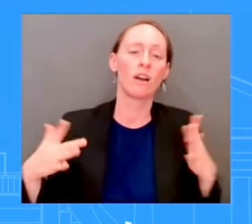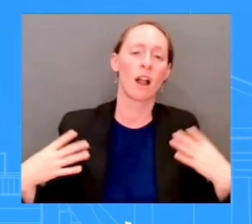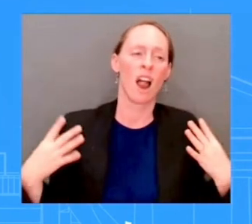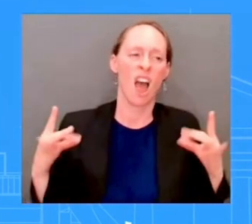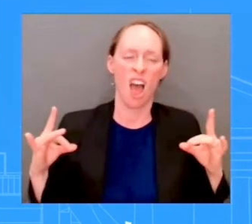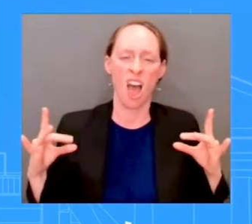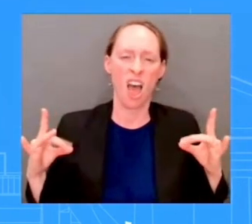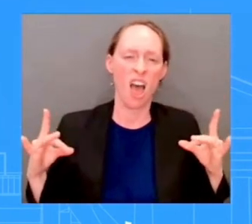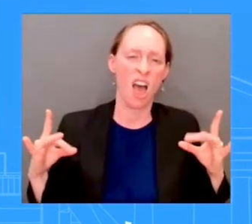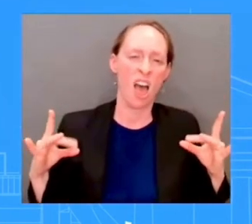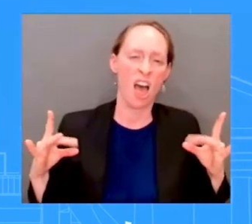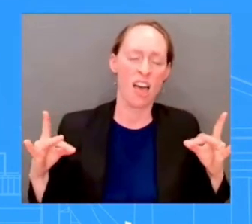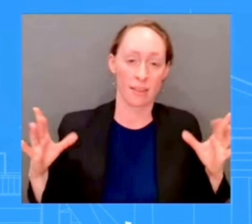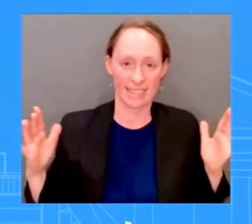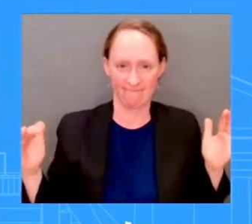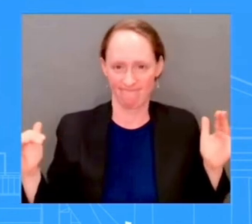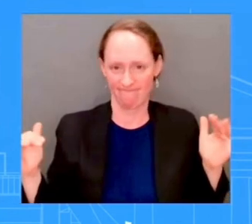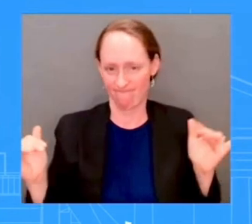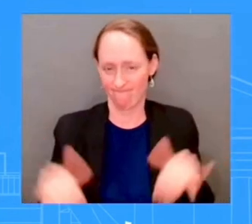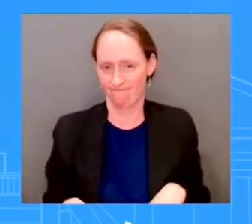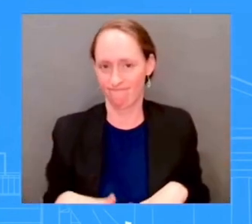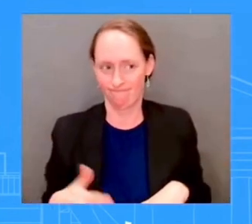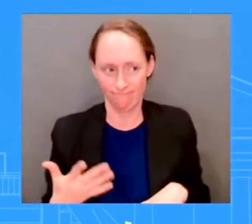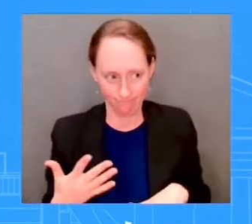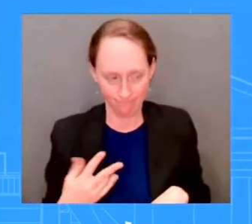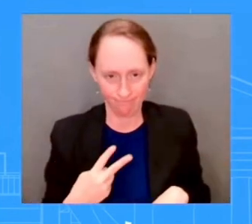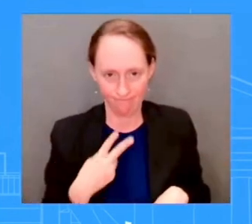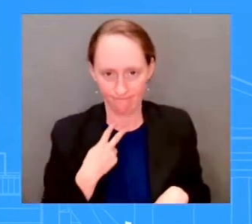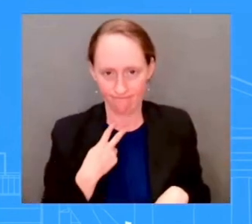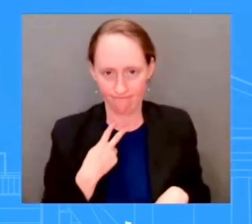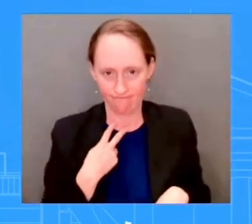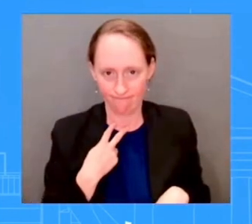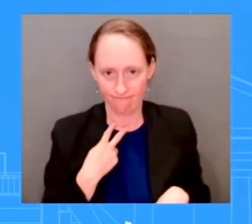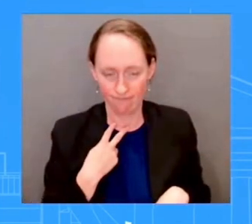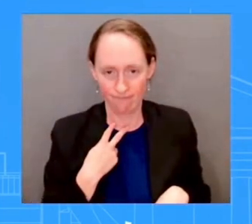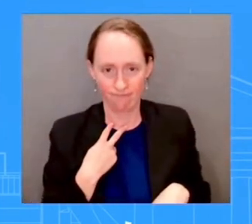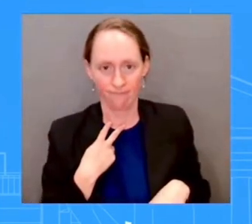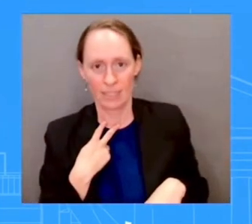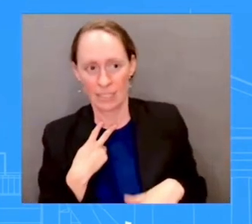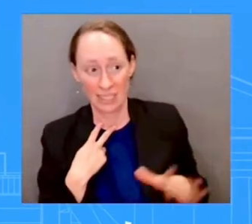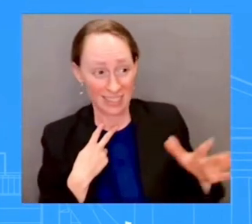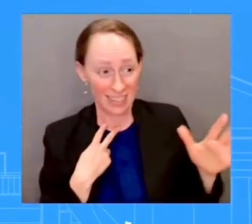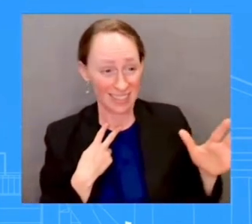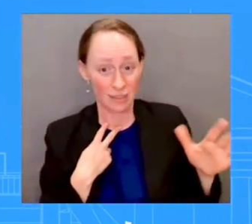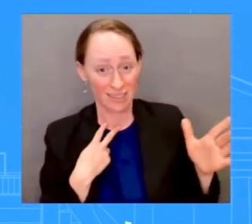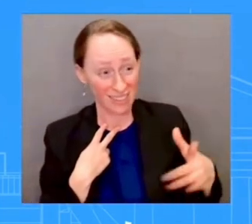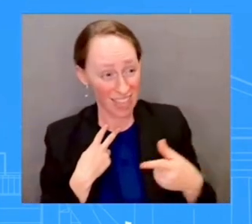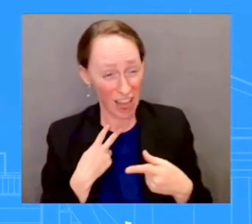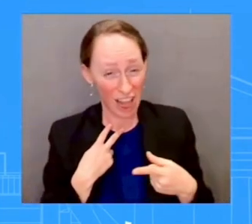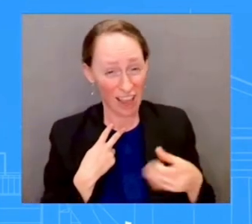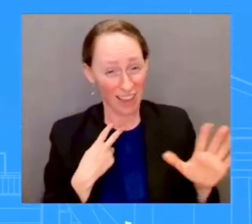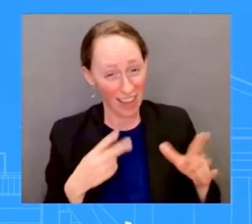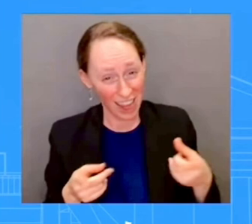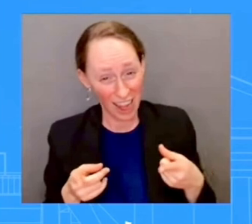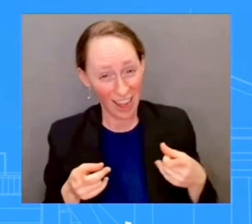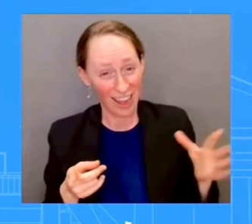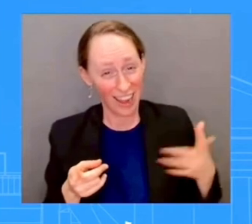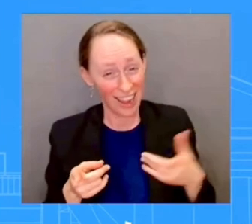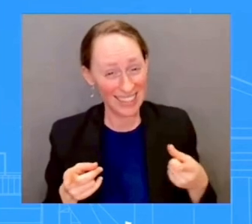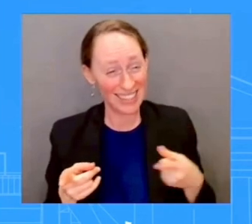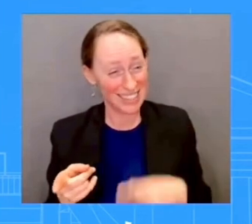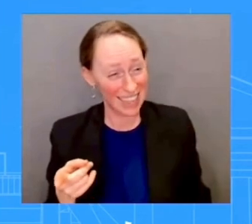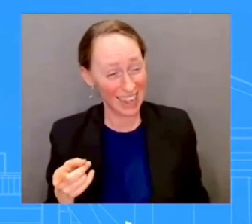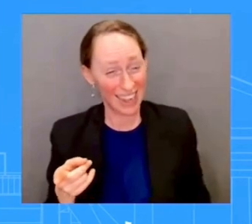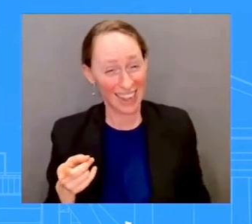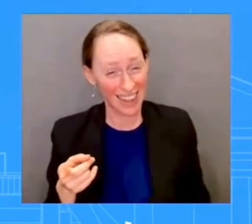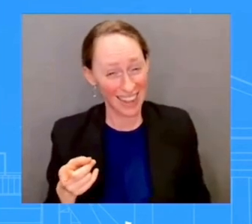and has said, hey, let's do this in a bipartisan way. Here's the funding that we would need to actually try to fix what's going on and to